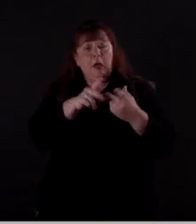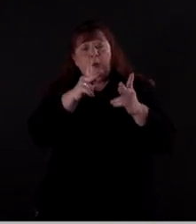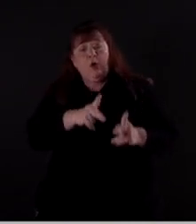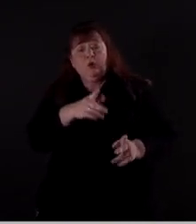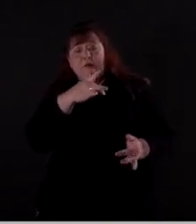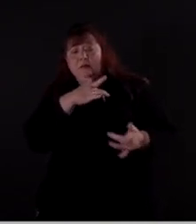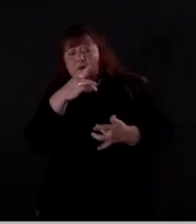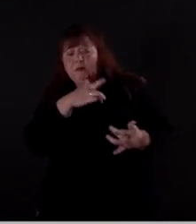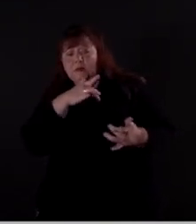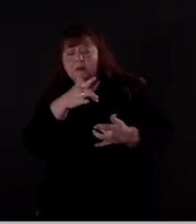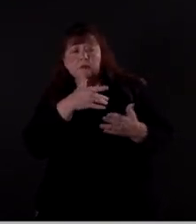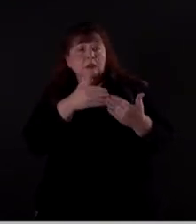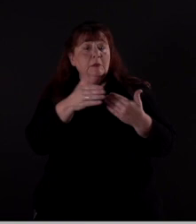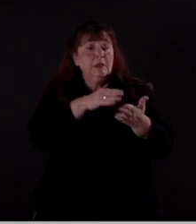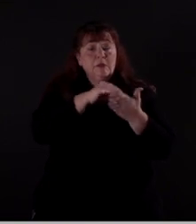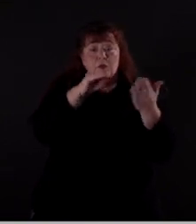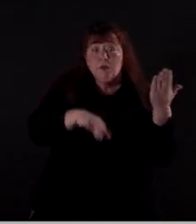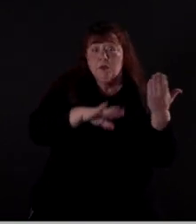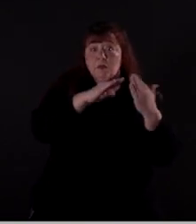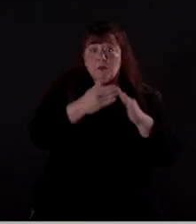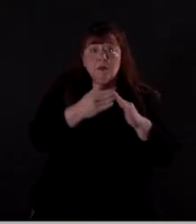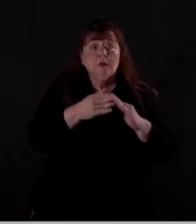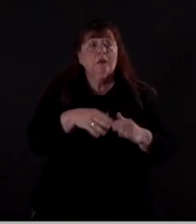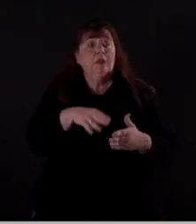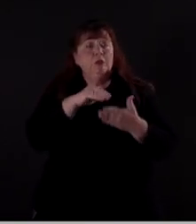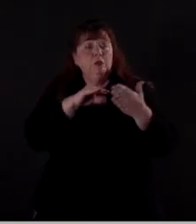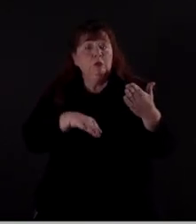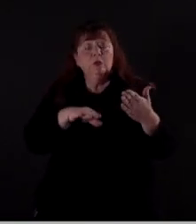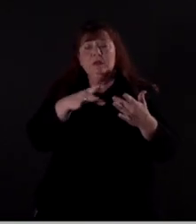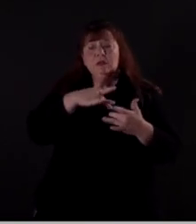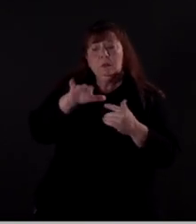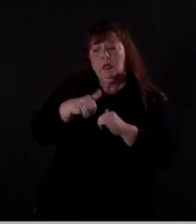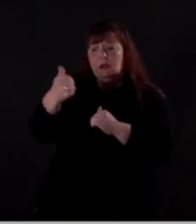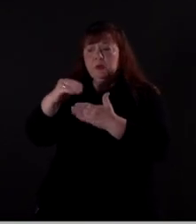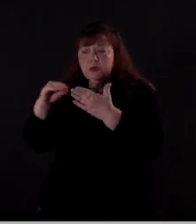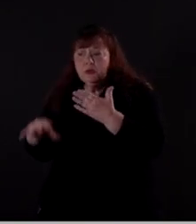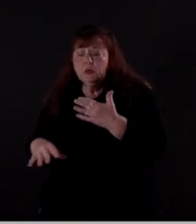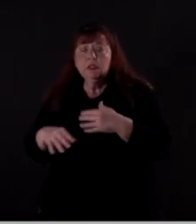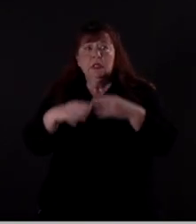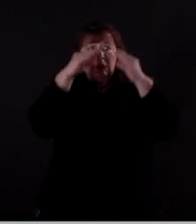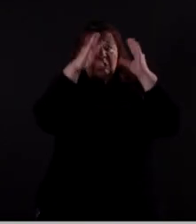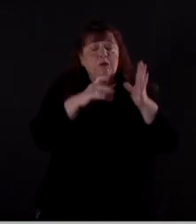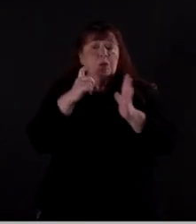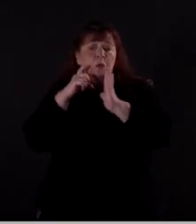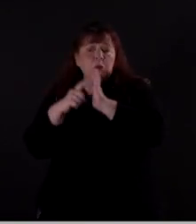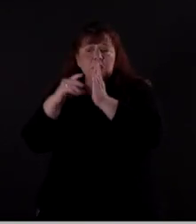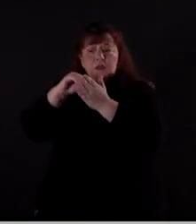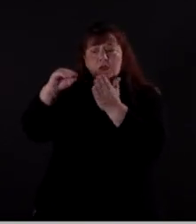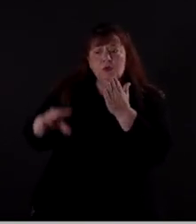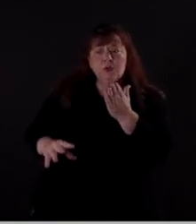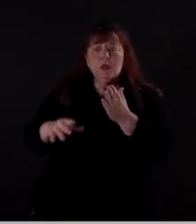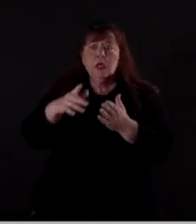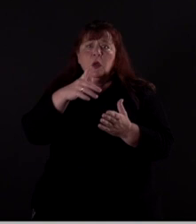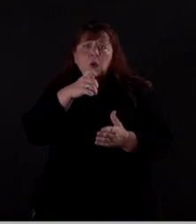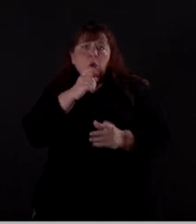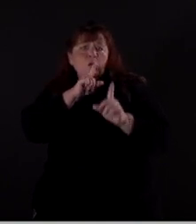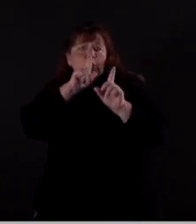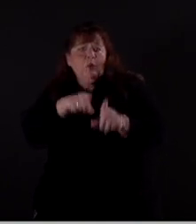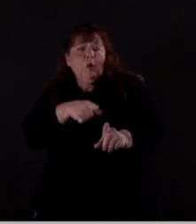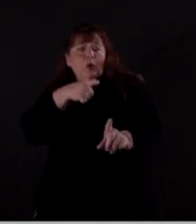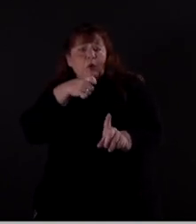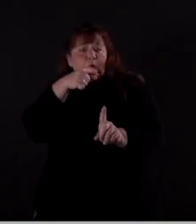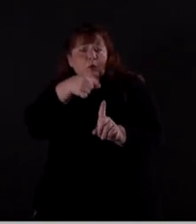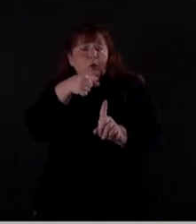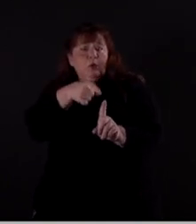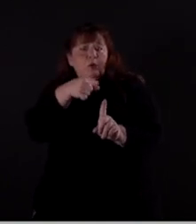Whether that's a student community, where a student is concerned about another student, a teacher notices a student, who to report that information